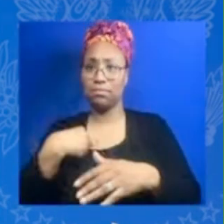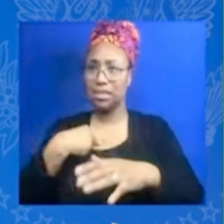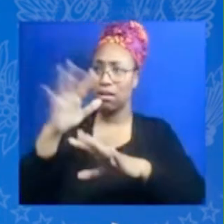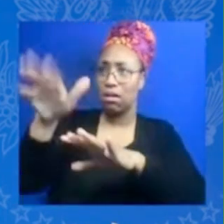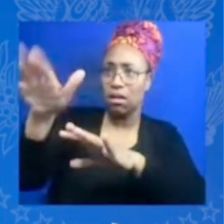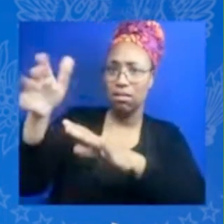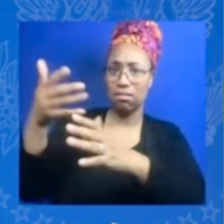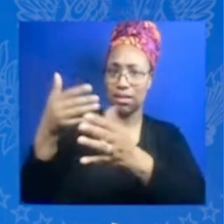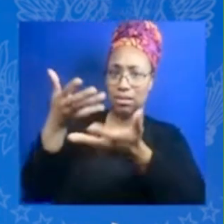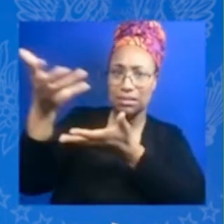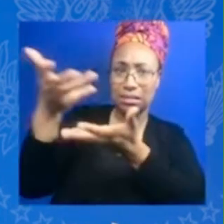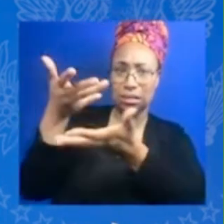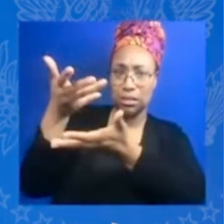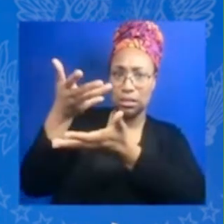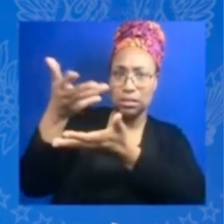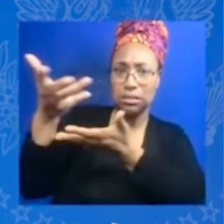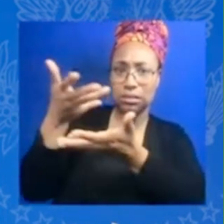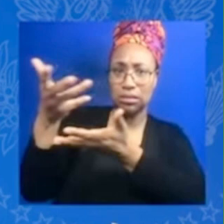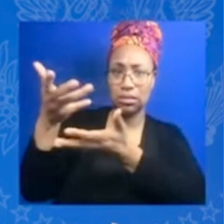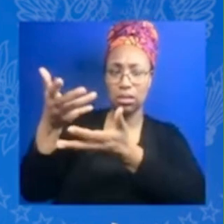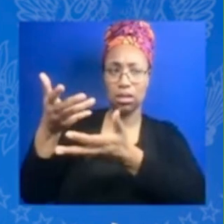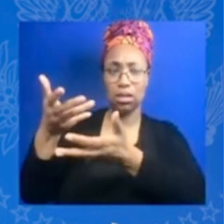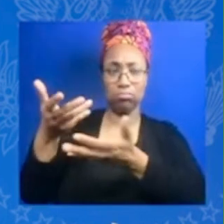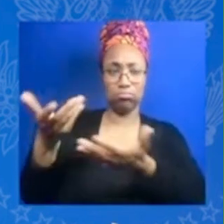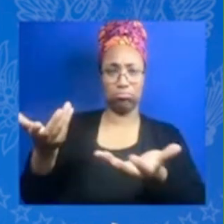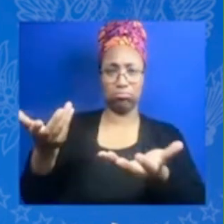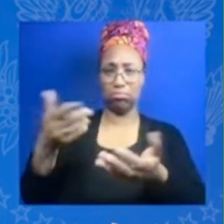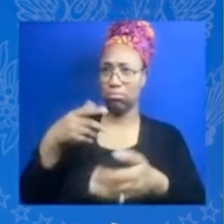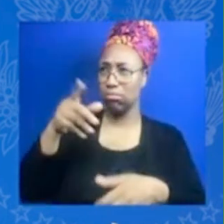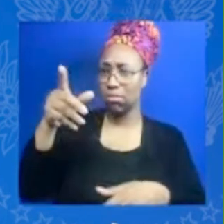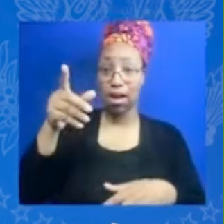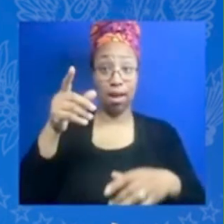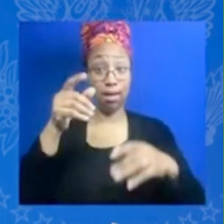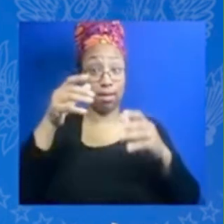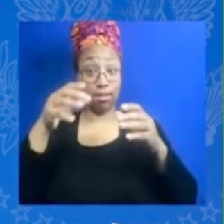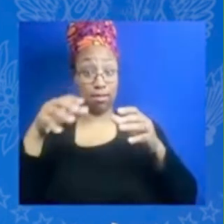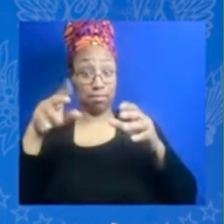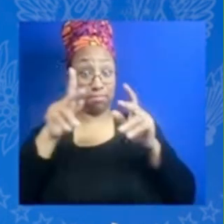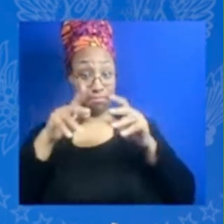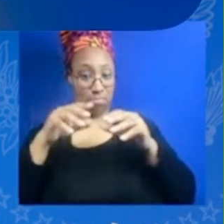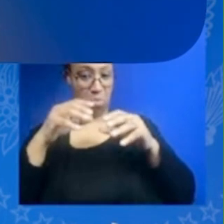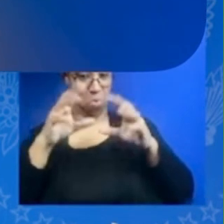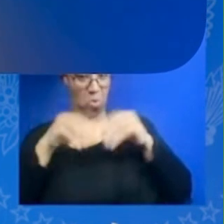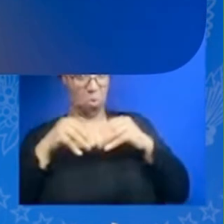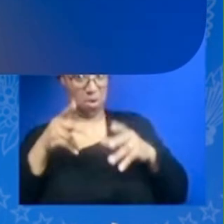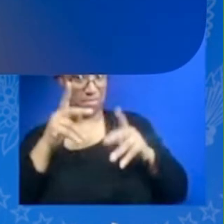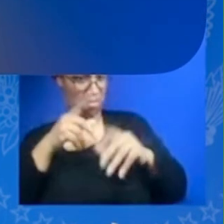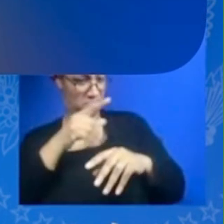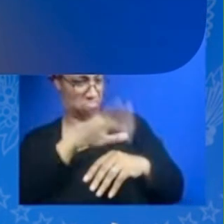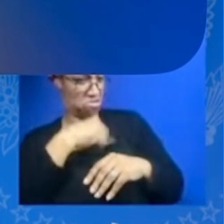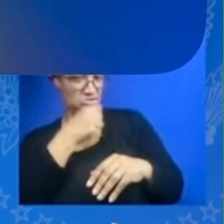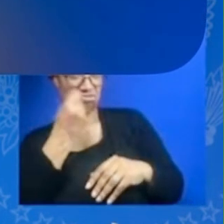I don't understand this product you want to make I really don't even get it but your passion and your determination